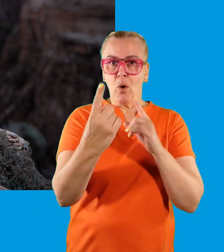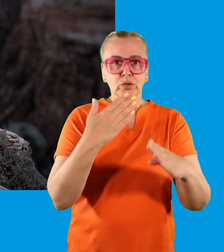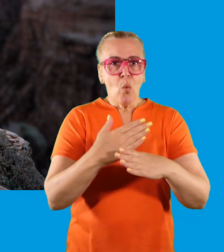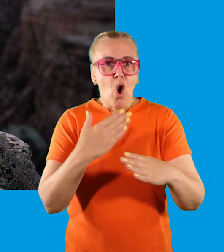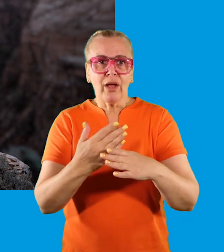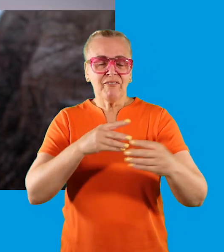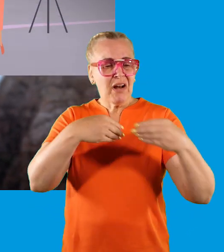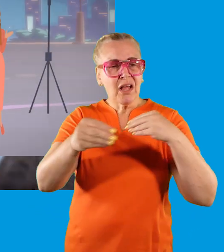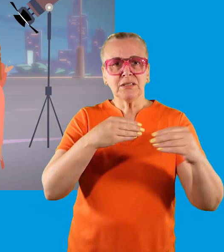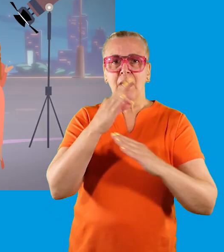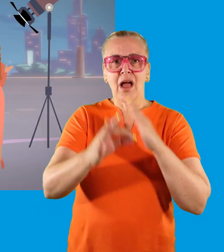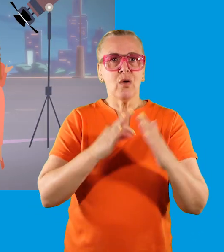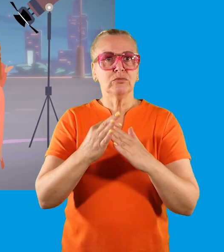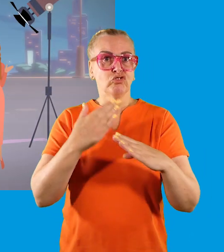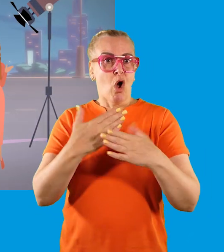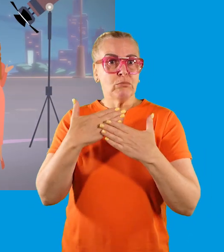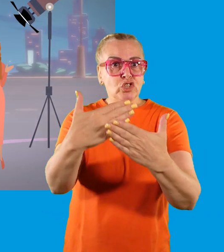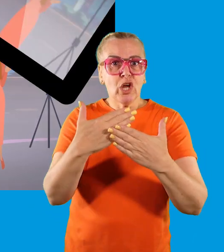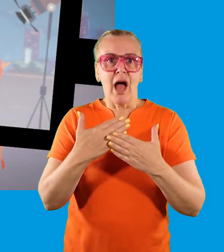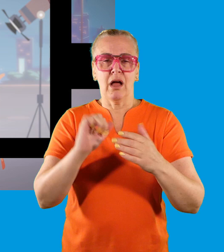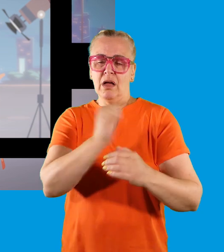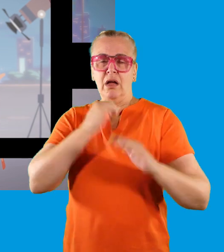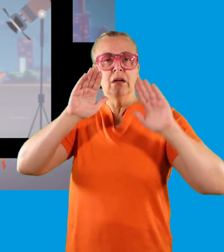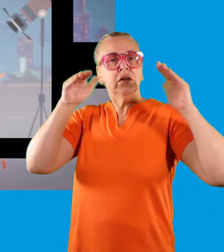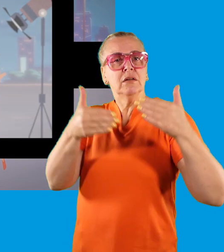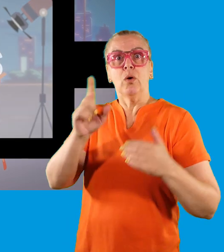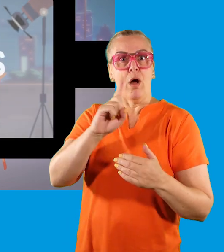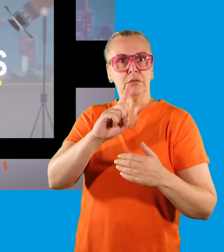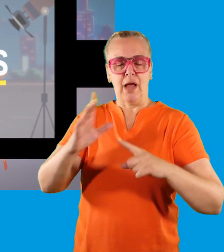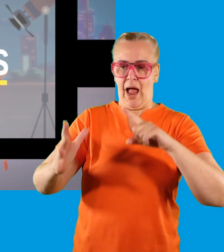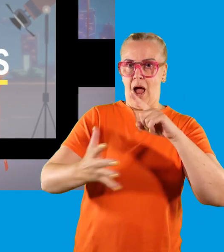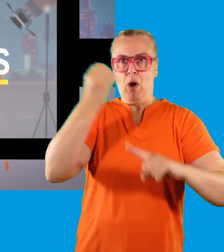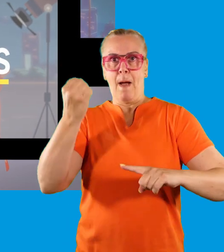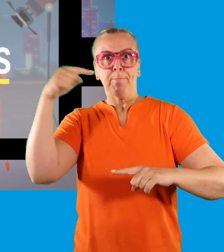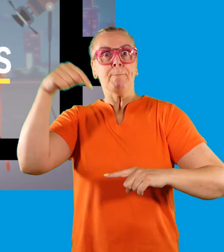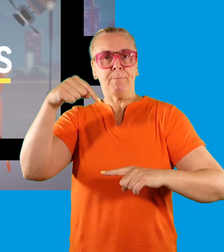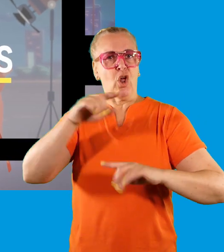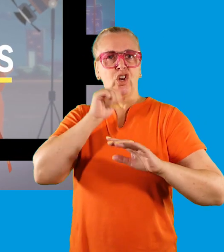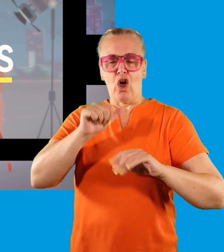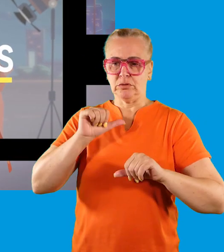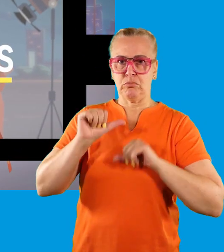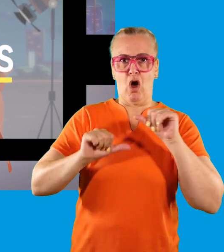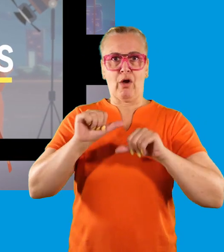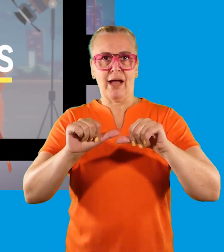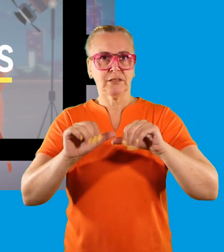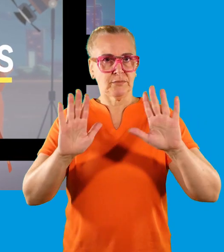Remote working, flexible hours, job shares. Our emphasis is on outcomes, not processes.